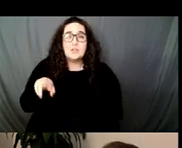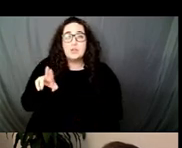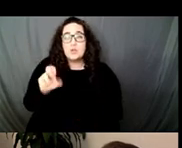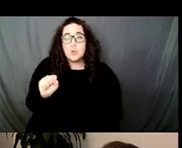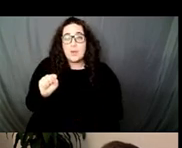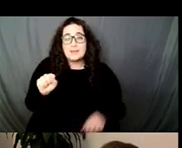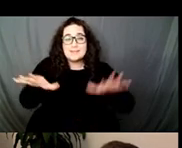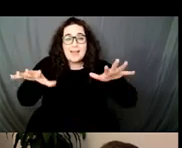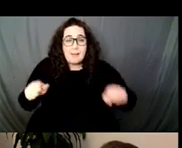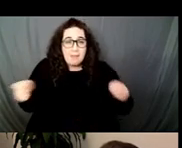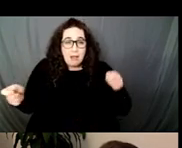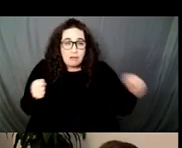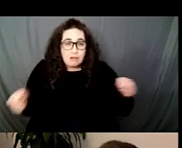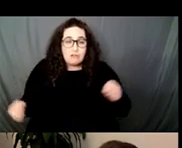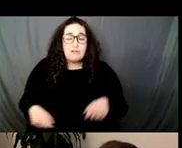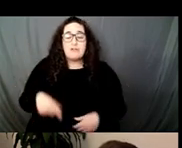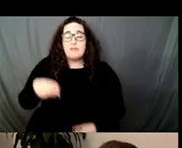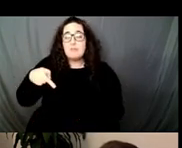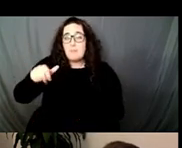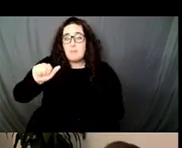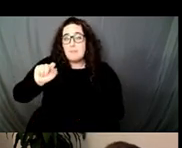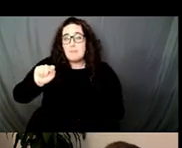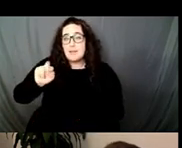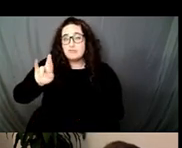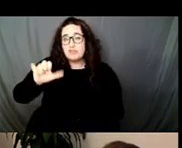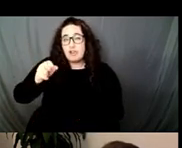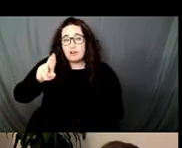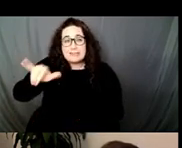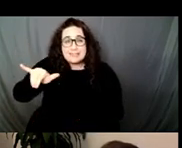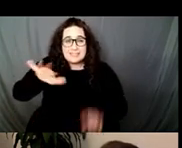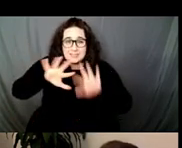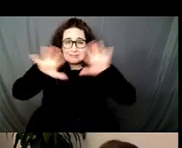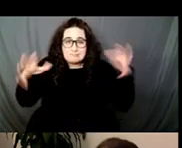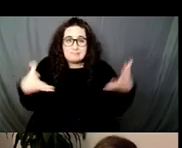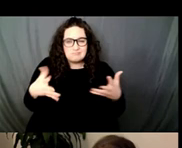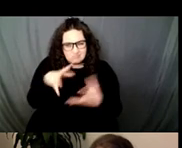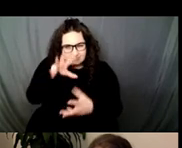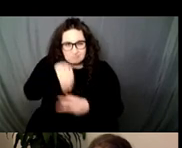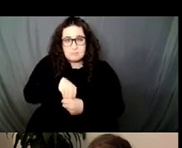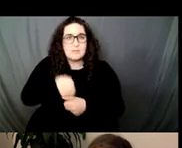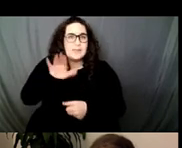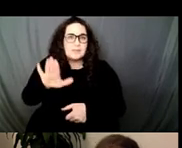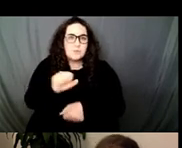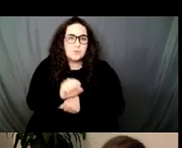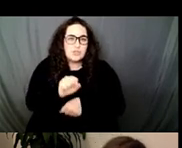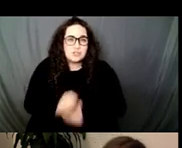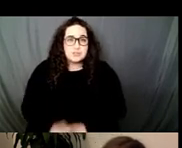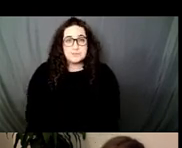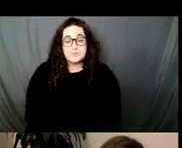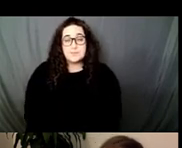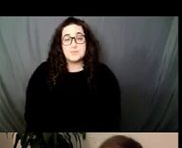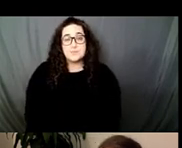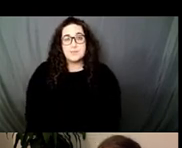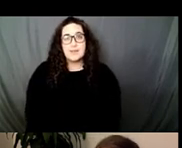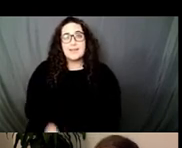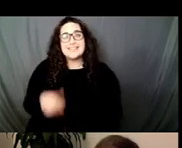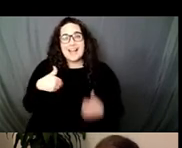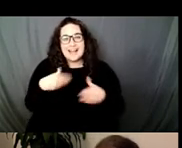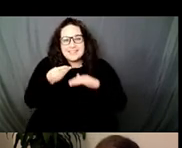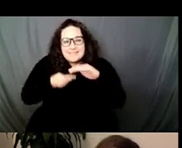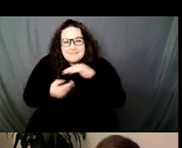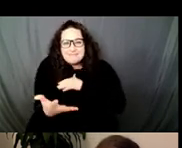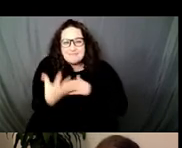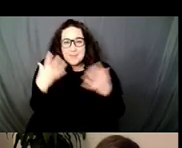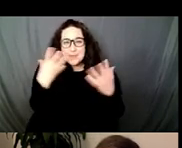His work was what Black feminist theorist Belle Hooks described as having a subversive beauty and staging a radical new